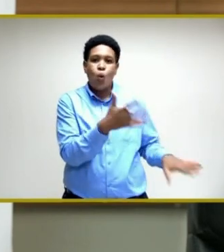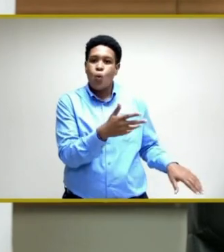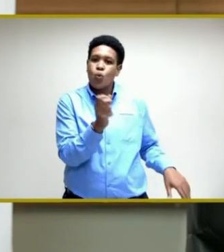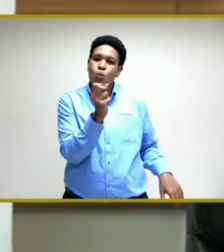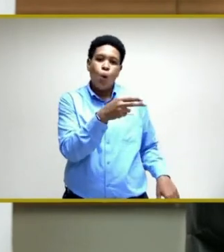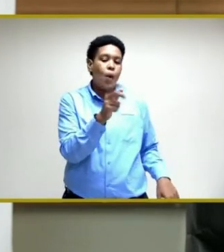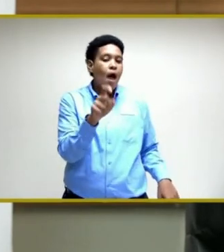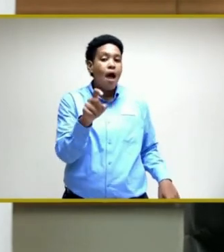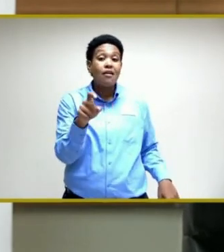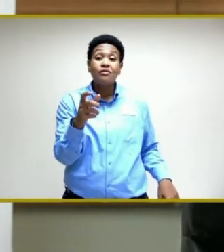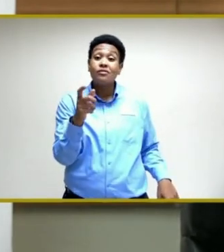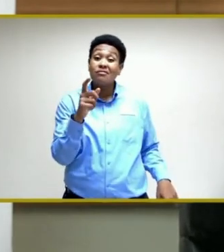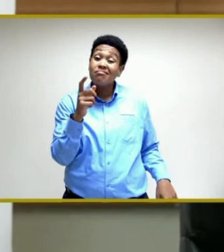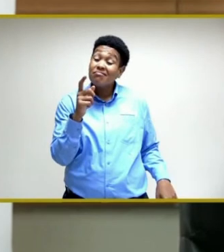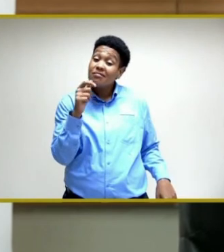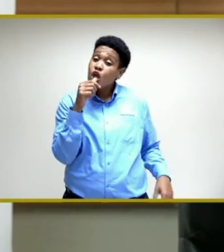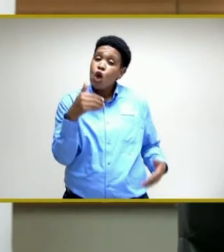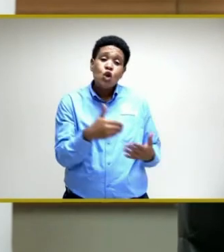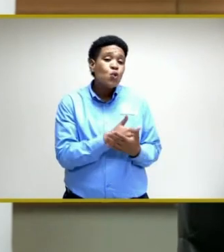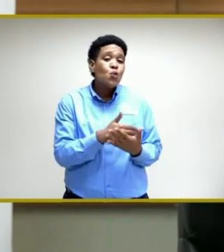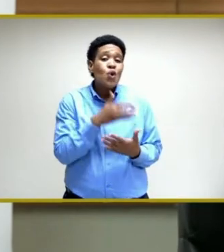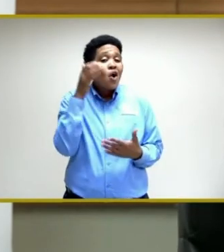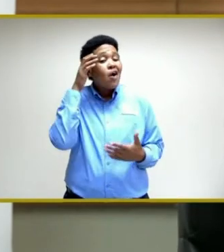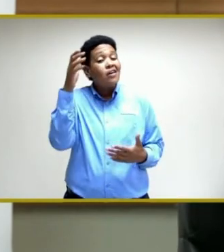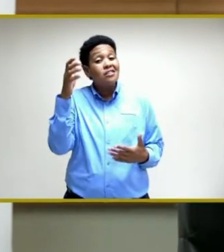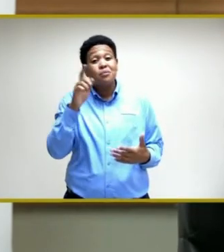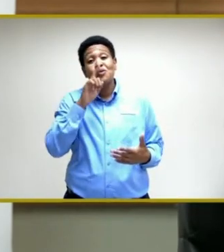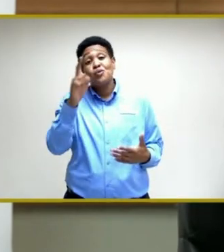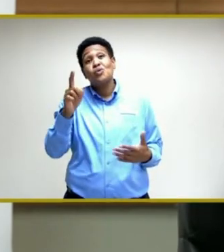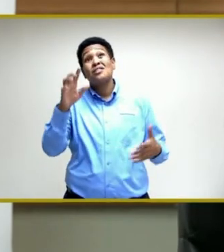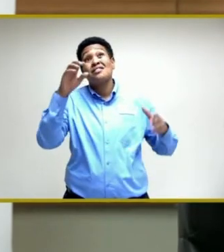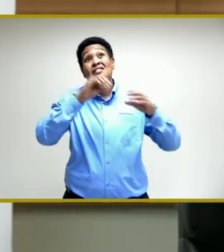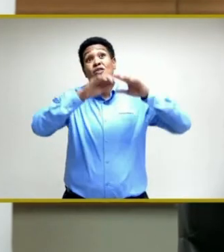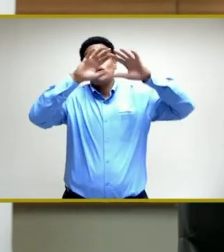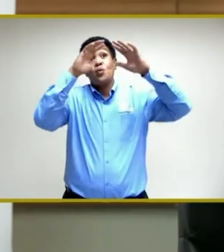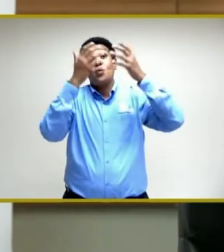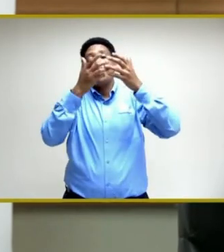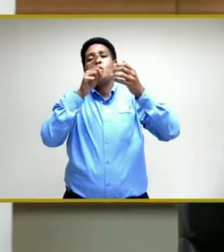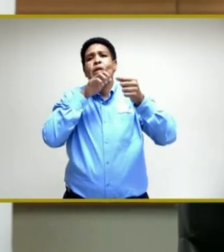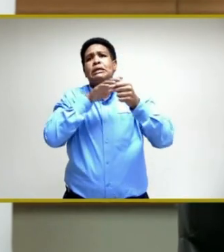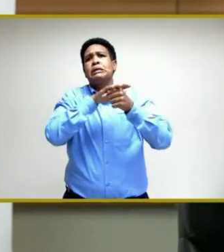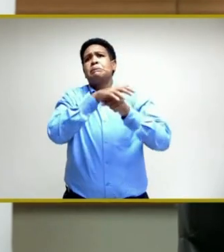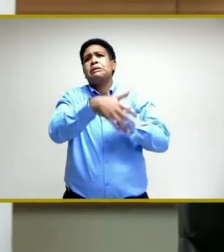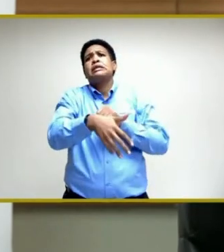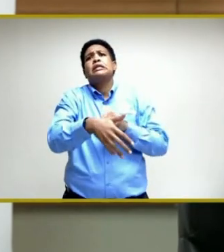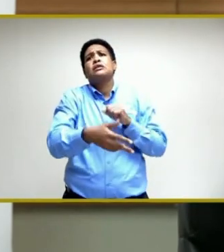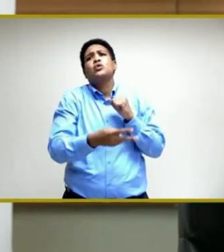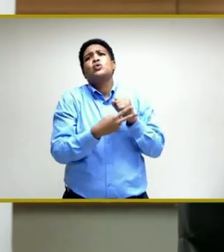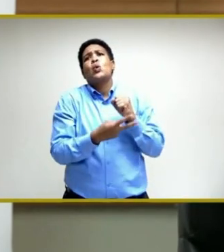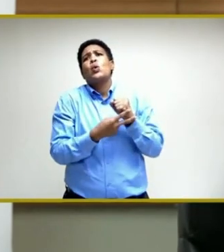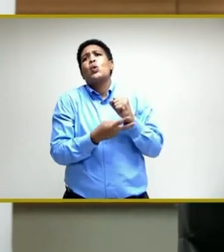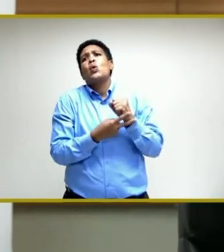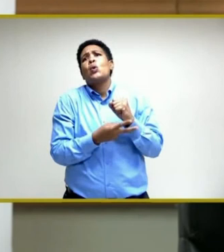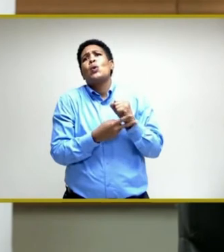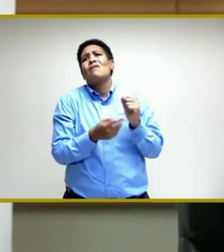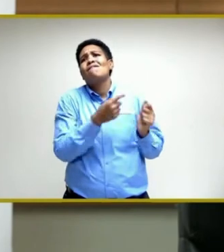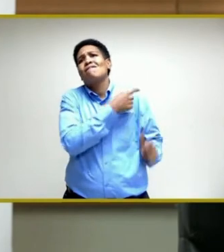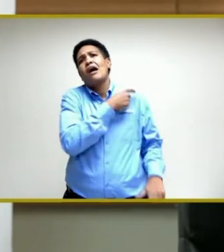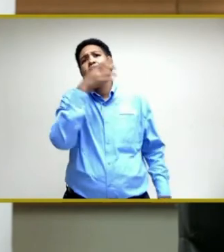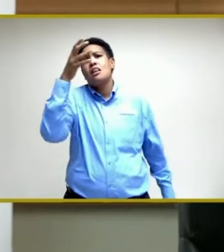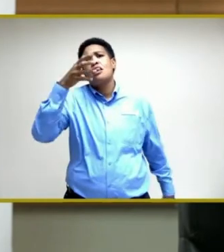parts of the world where there is significant excess stored vaccines